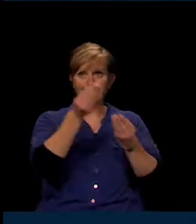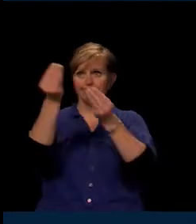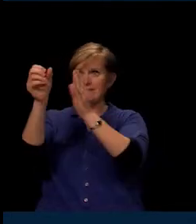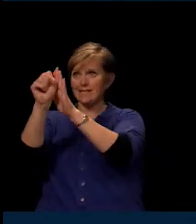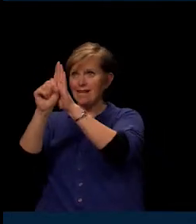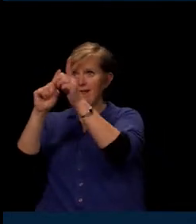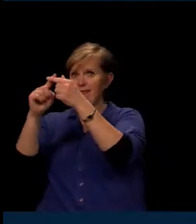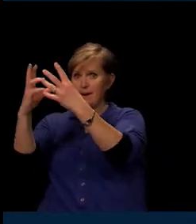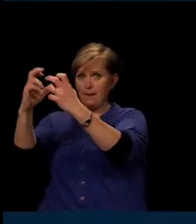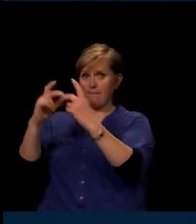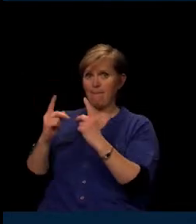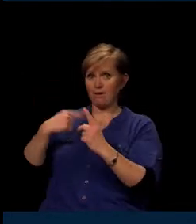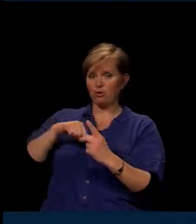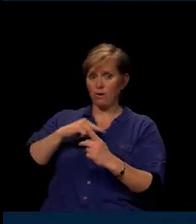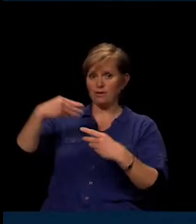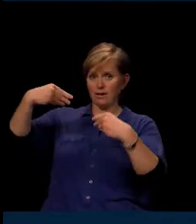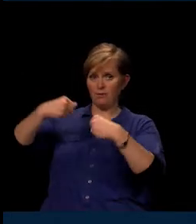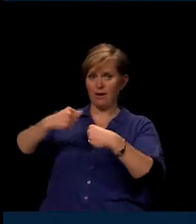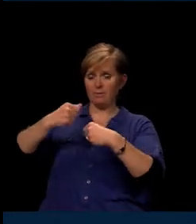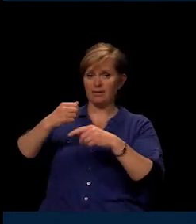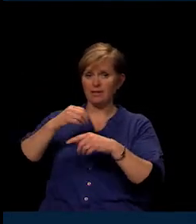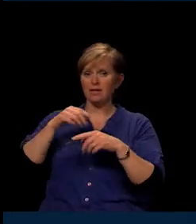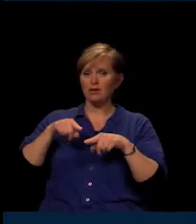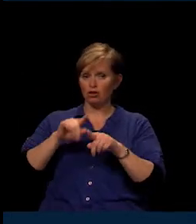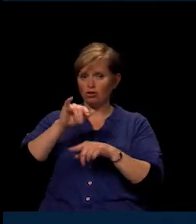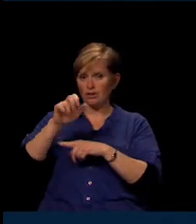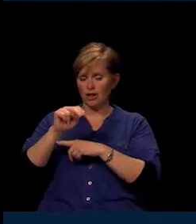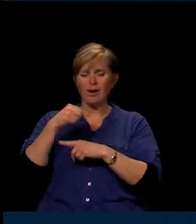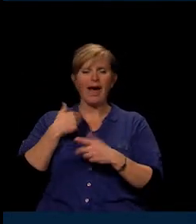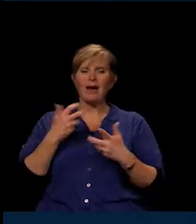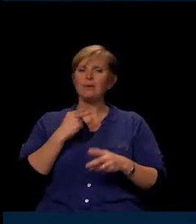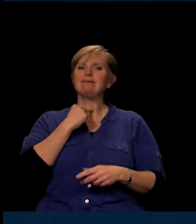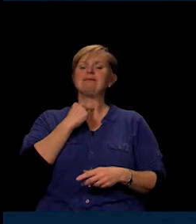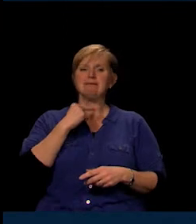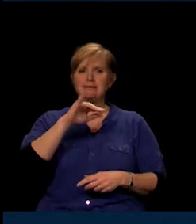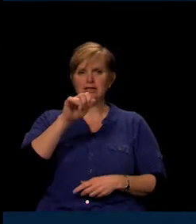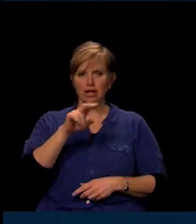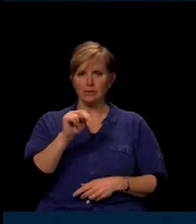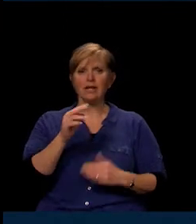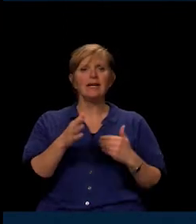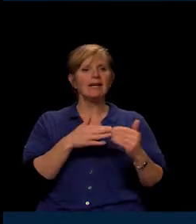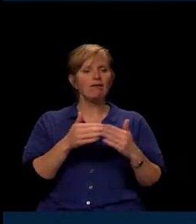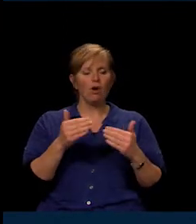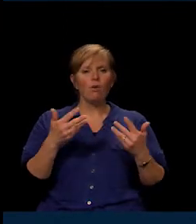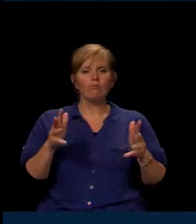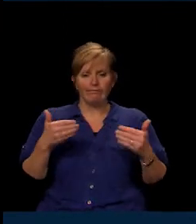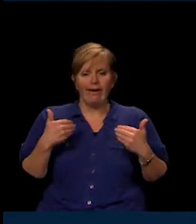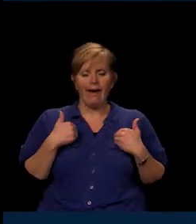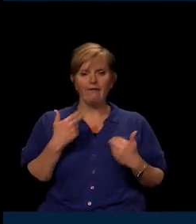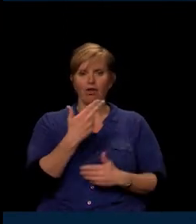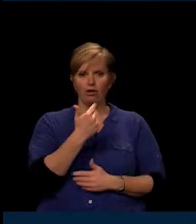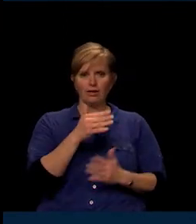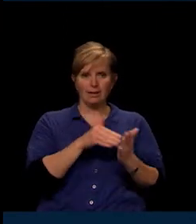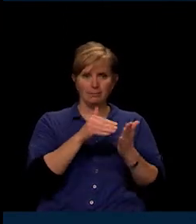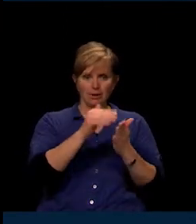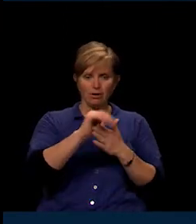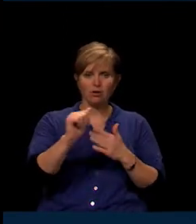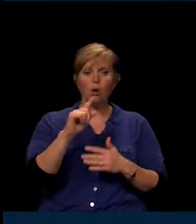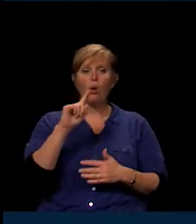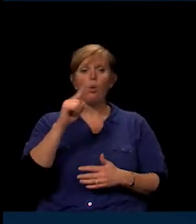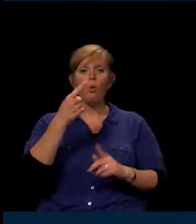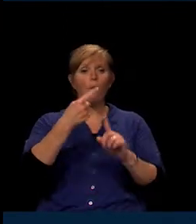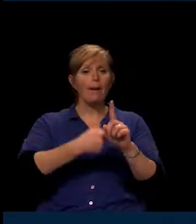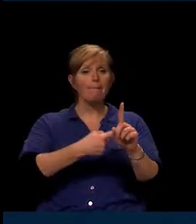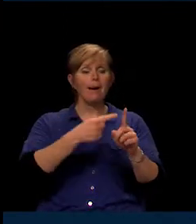payments in January. I did not want to get caught in January, even though we have $13 million. Each month's payroll is $16